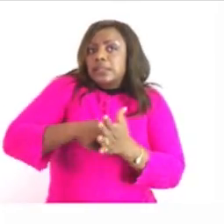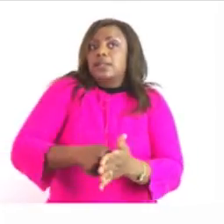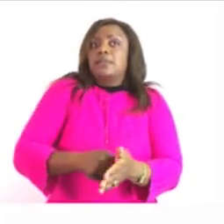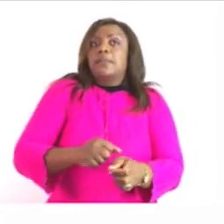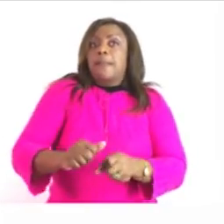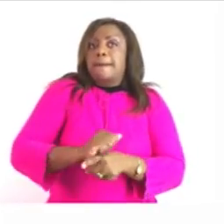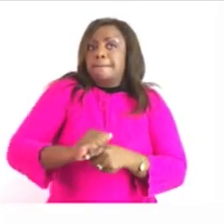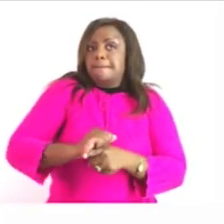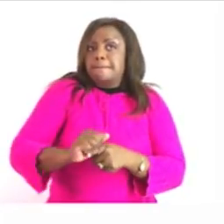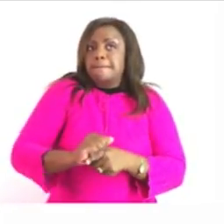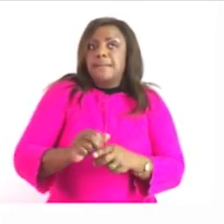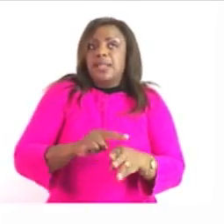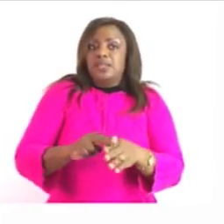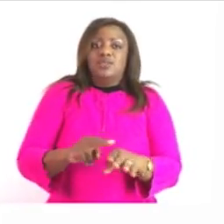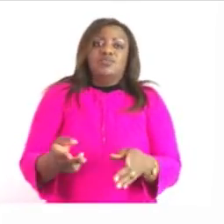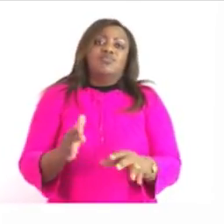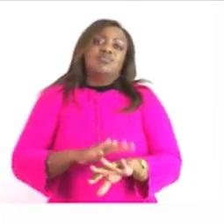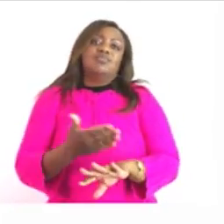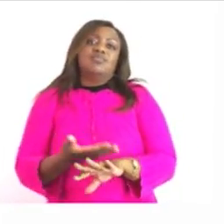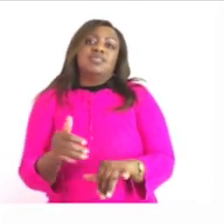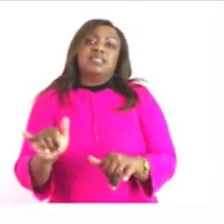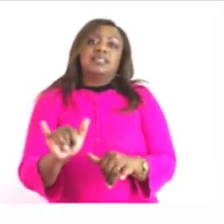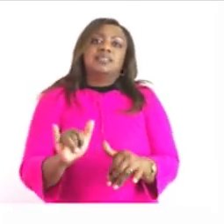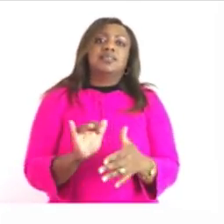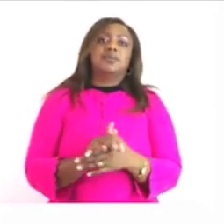so we use an example that we are going to measure